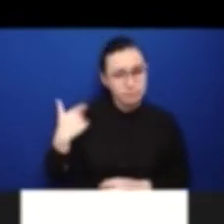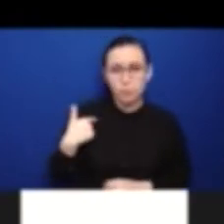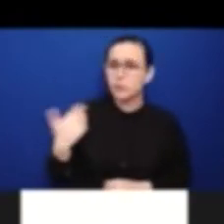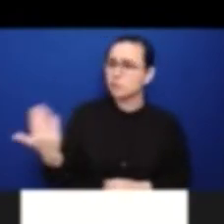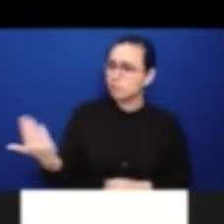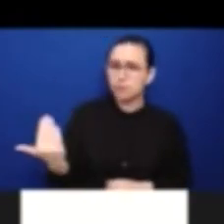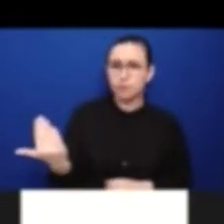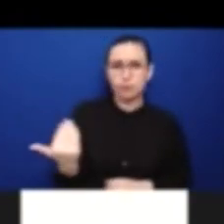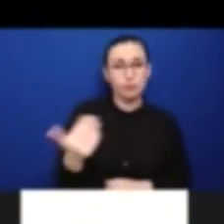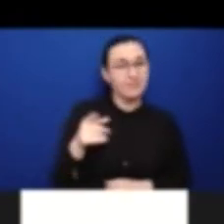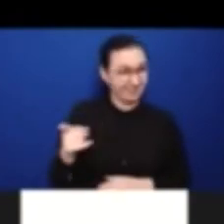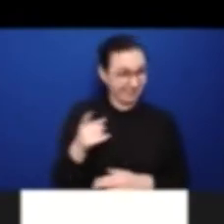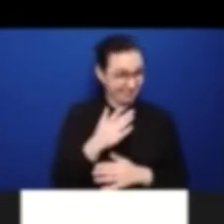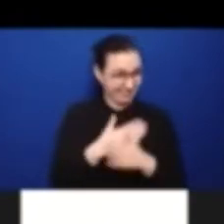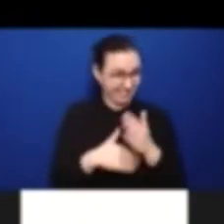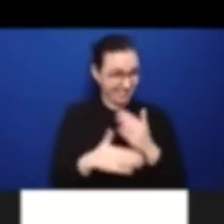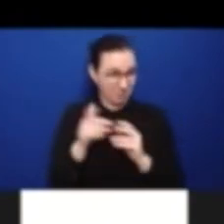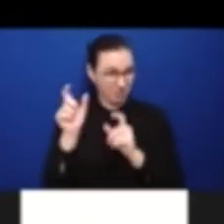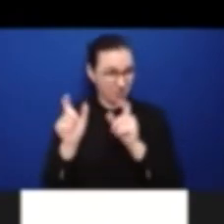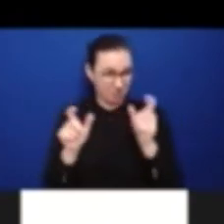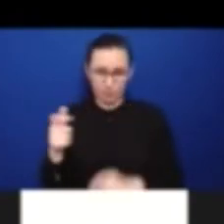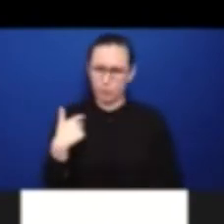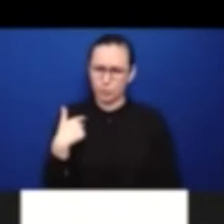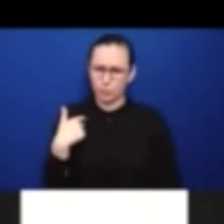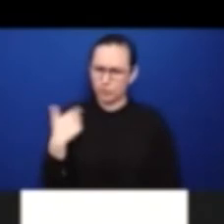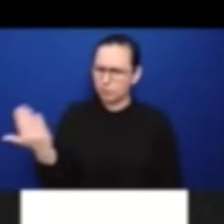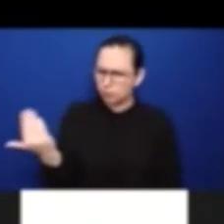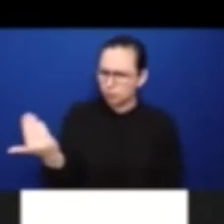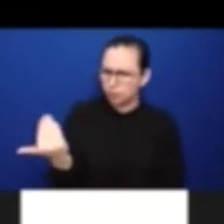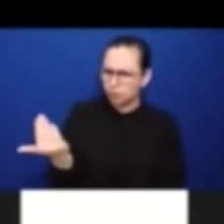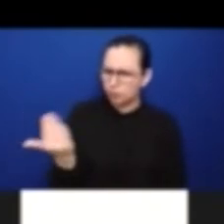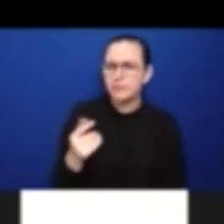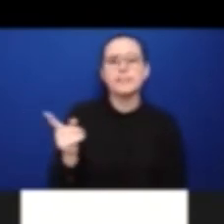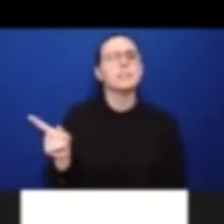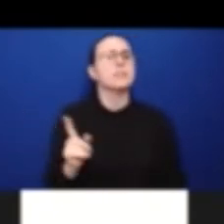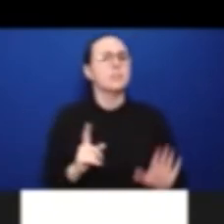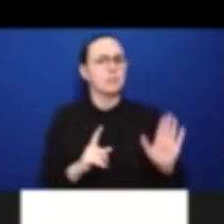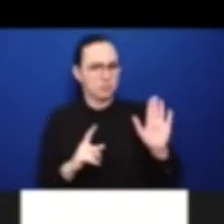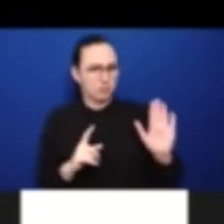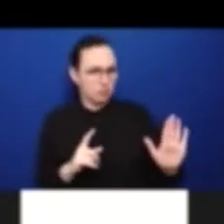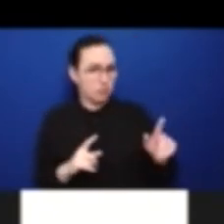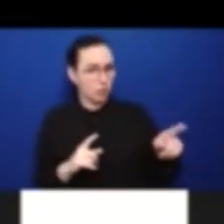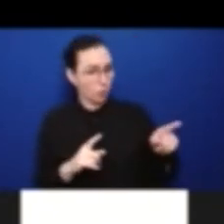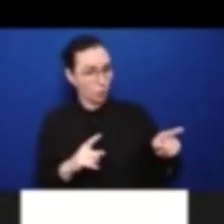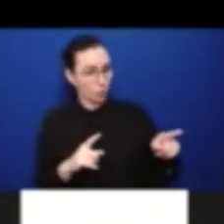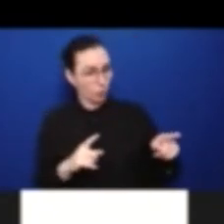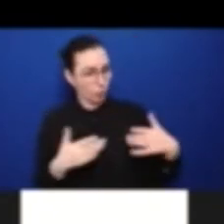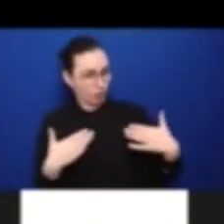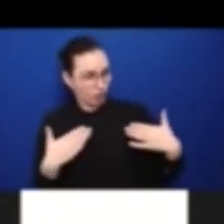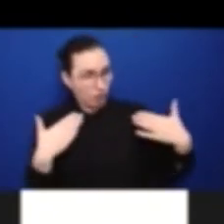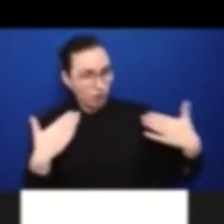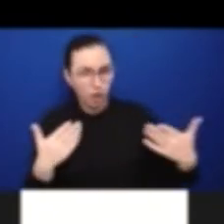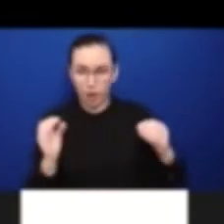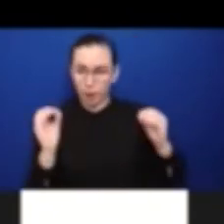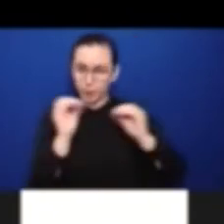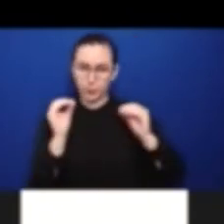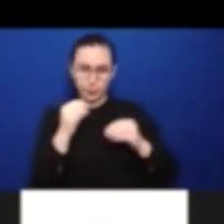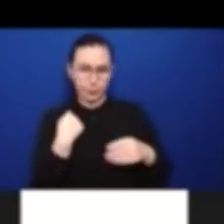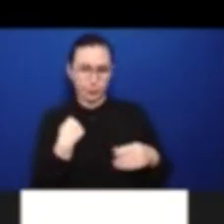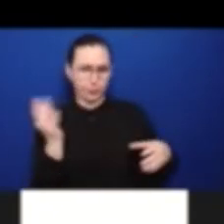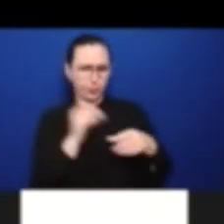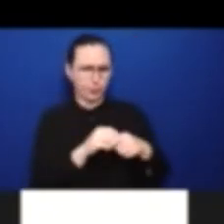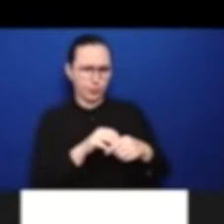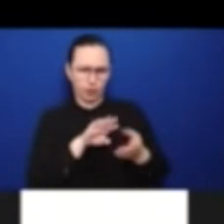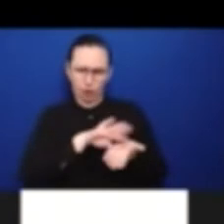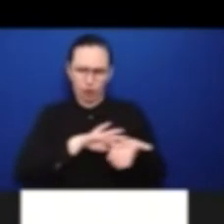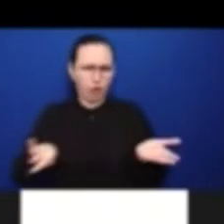all of those organizations, nothing about us without us. And so New Zealand and a few other countries just took that and ran with it.